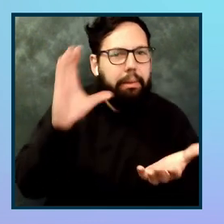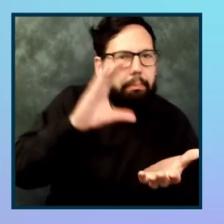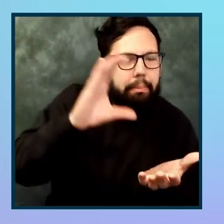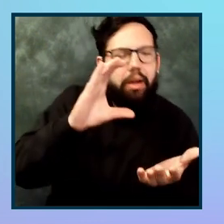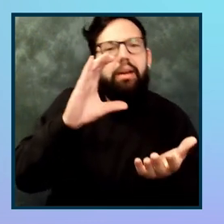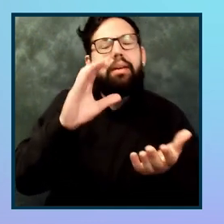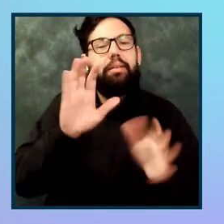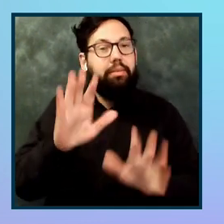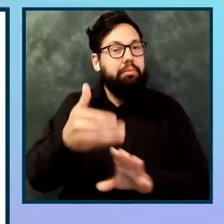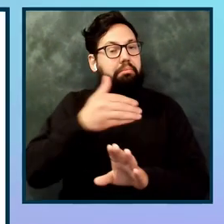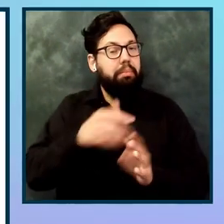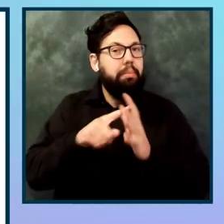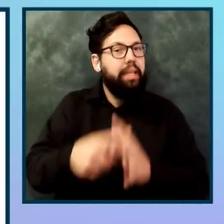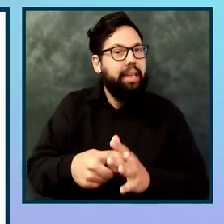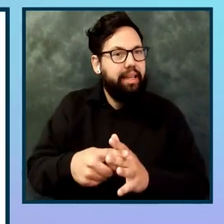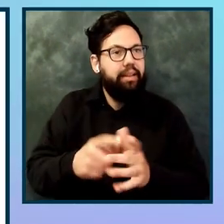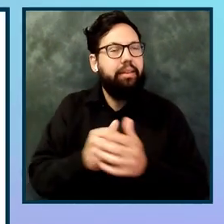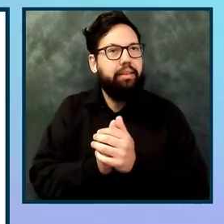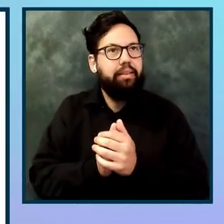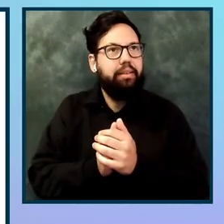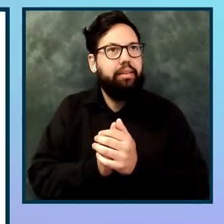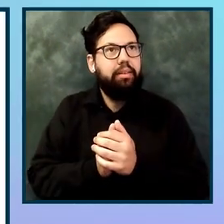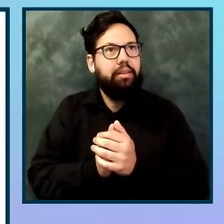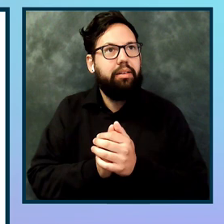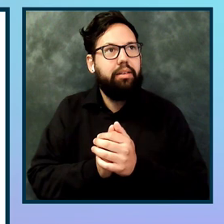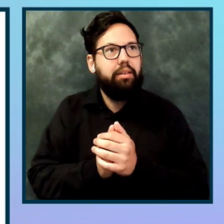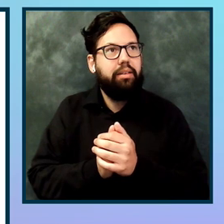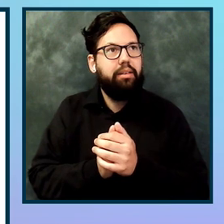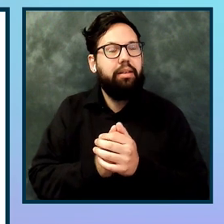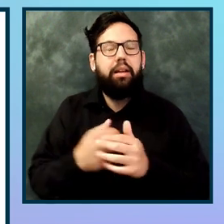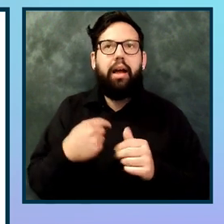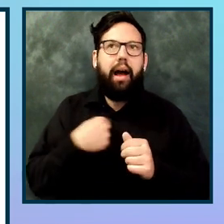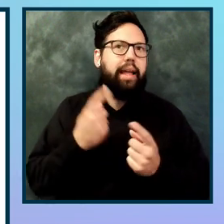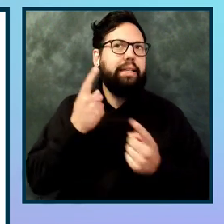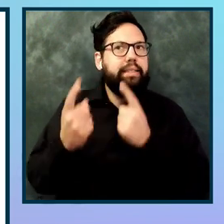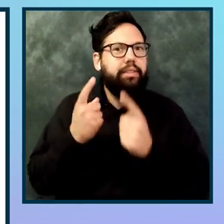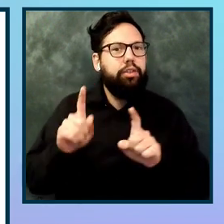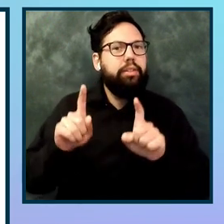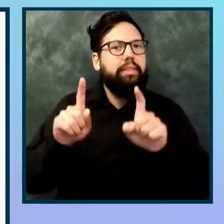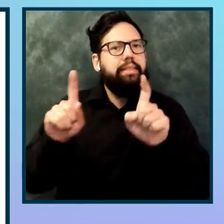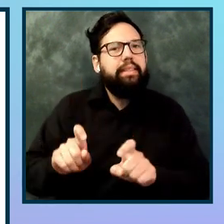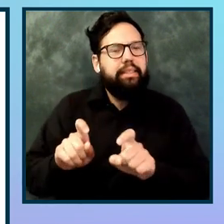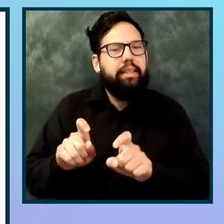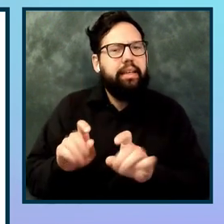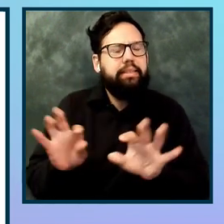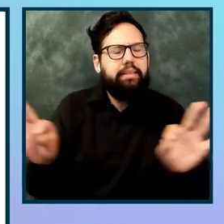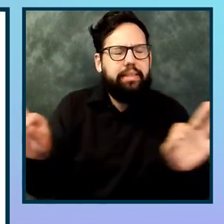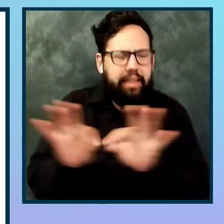for me, I consider testing accessibility as a key part of the development process.